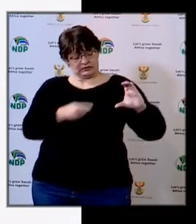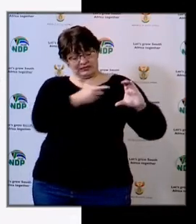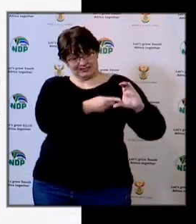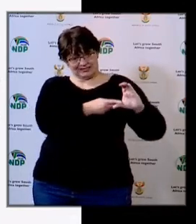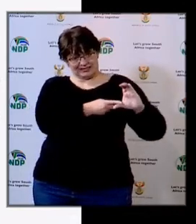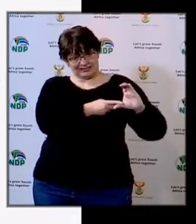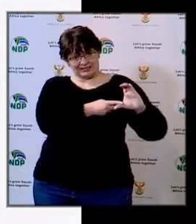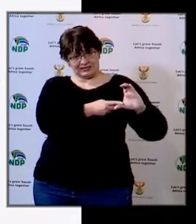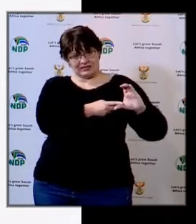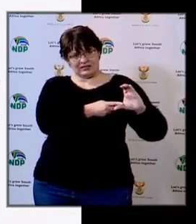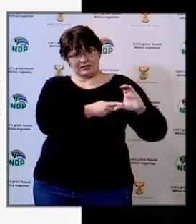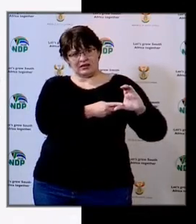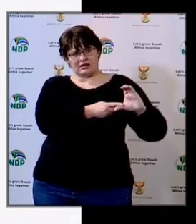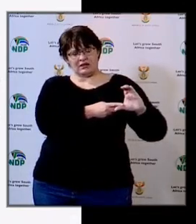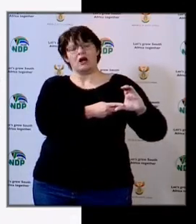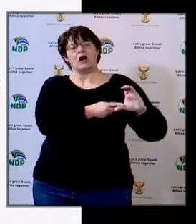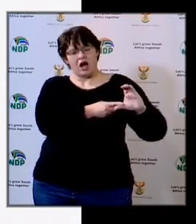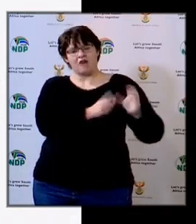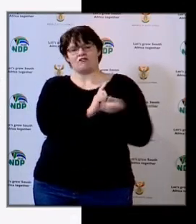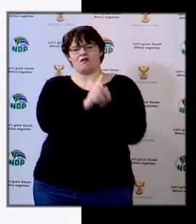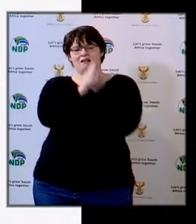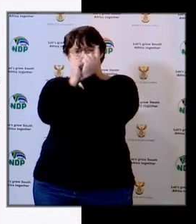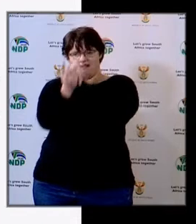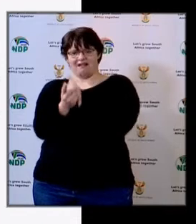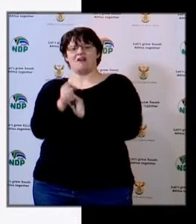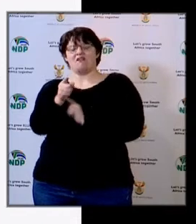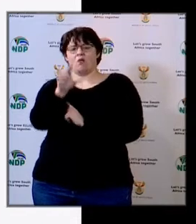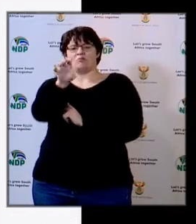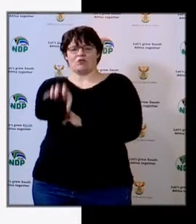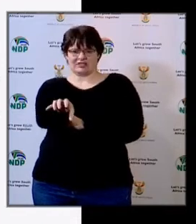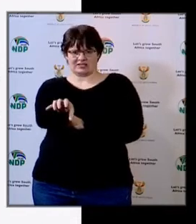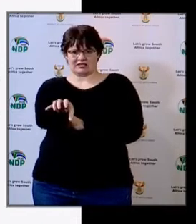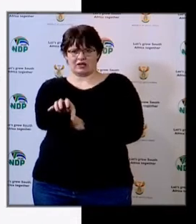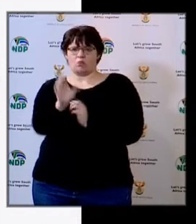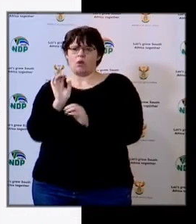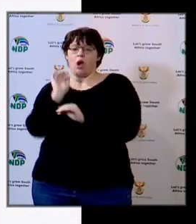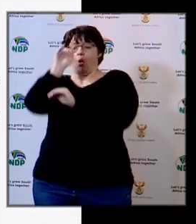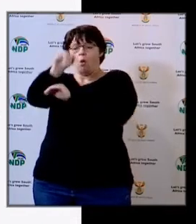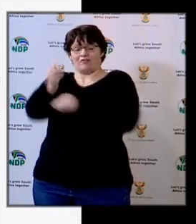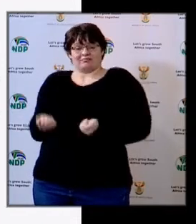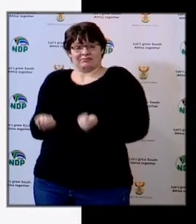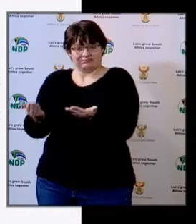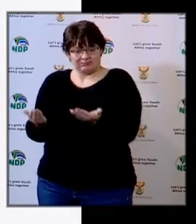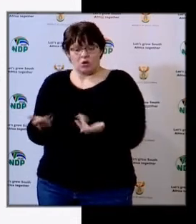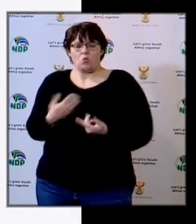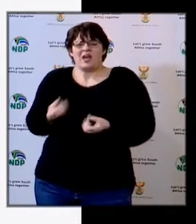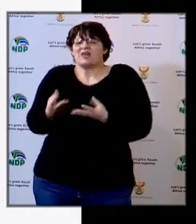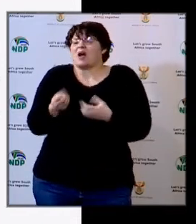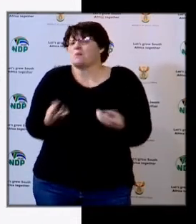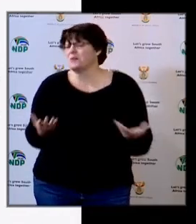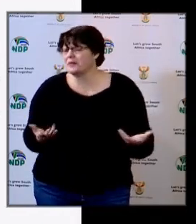is required in the now for the augmentation in the province, we oversupplied